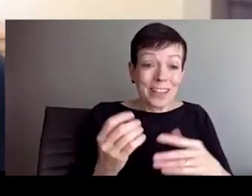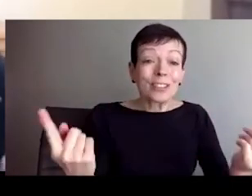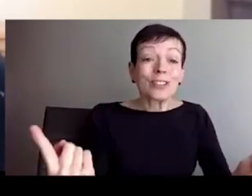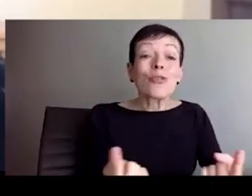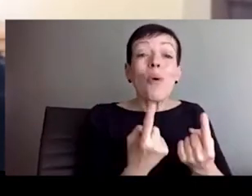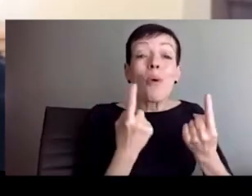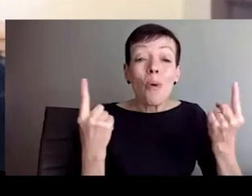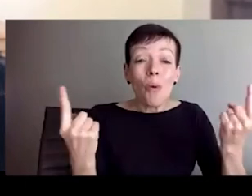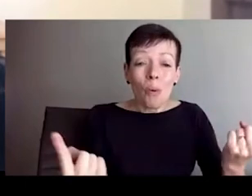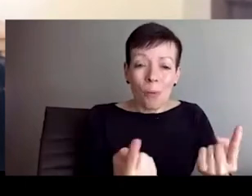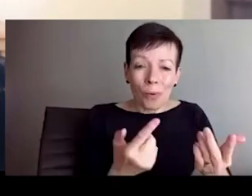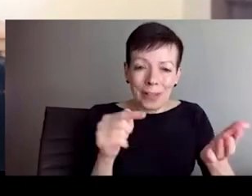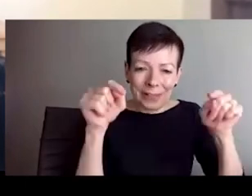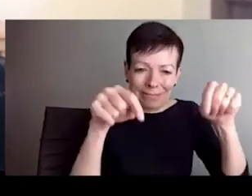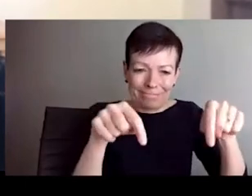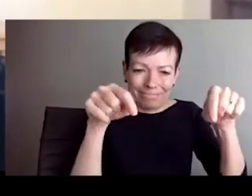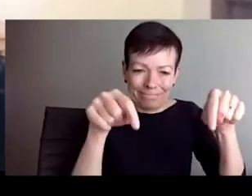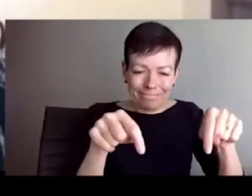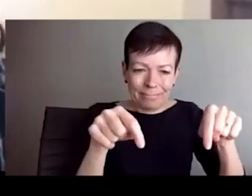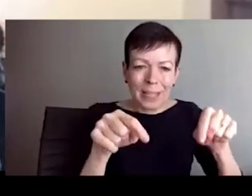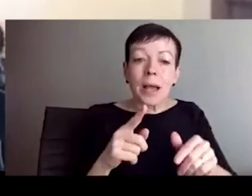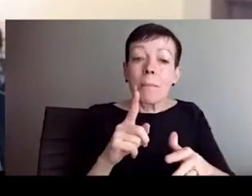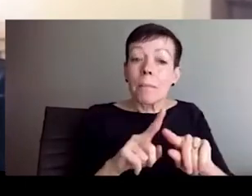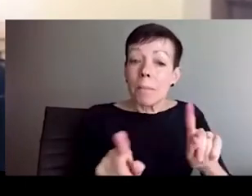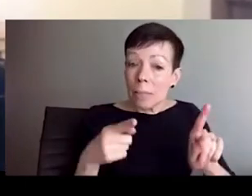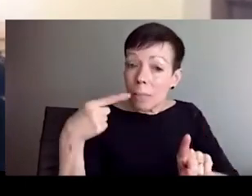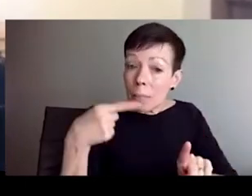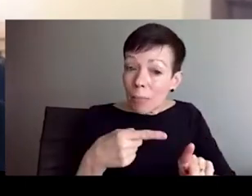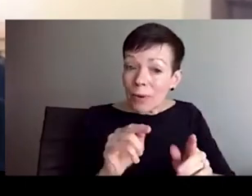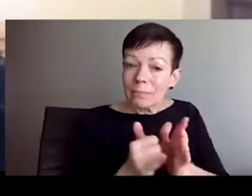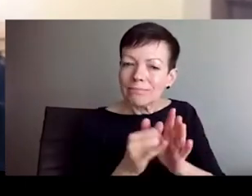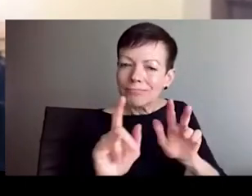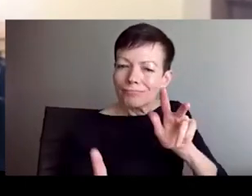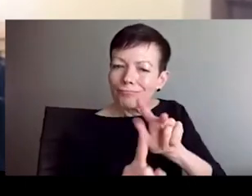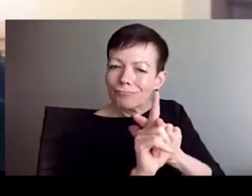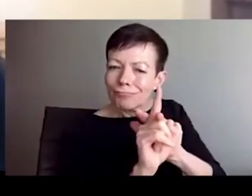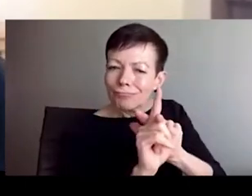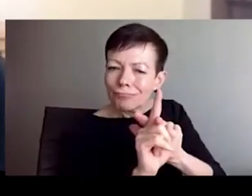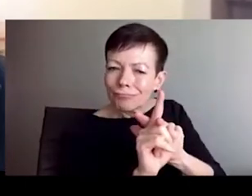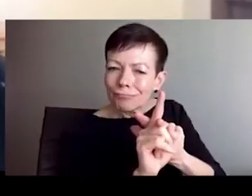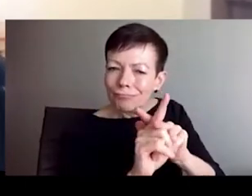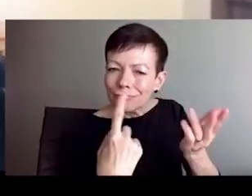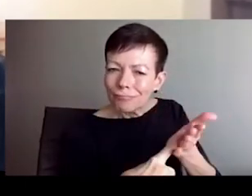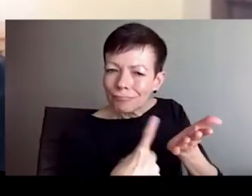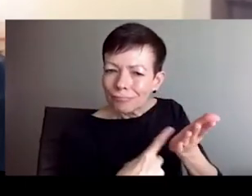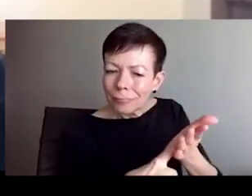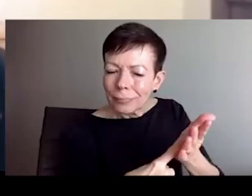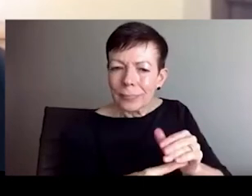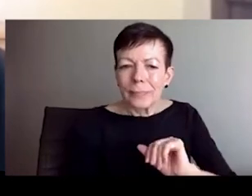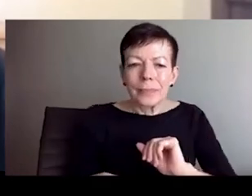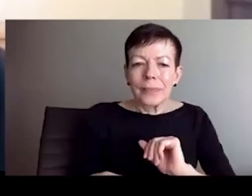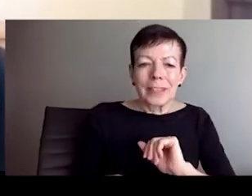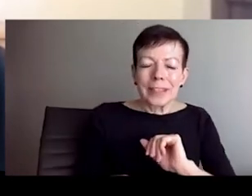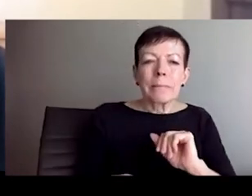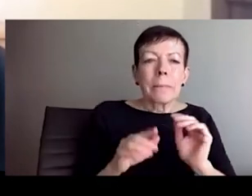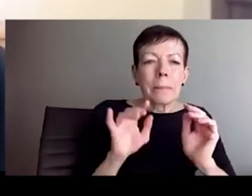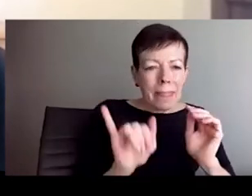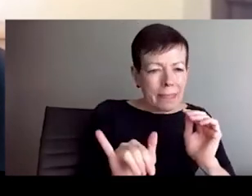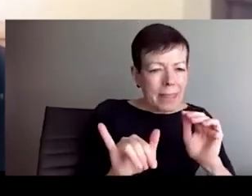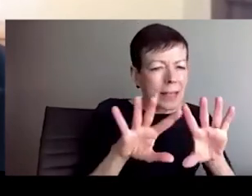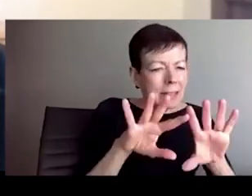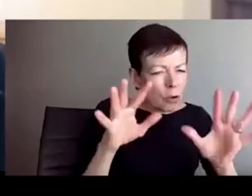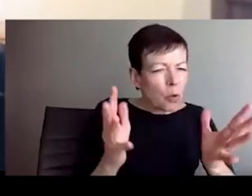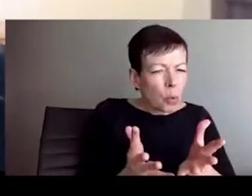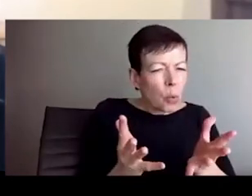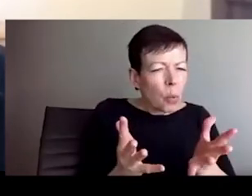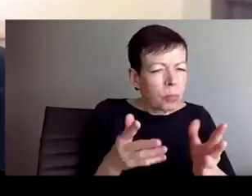thinking about access. It's thinking about racial belonging and who is excluded, who is included, who is excluded, and how can we tear down